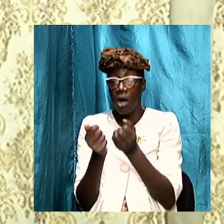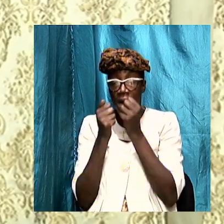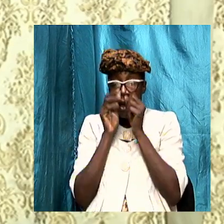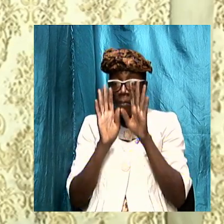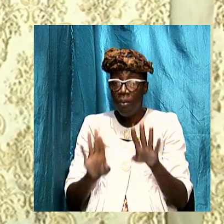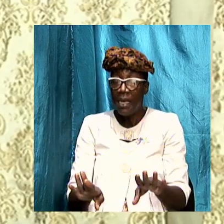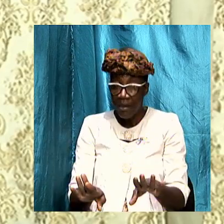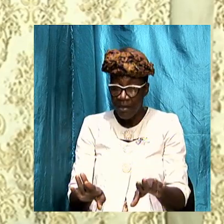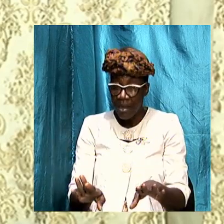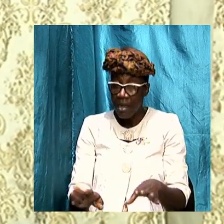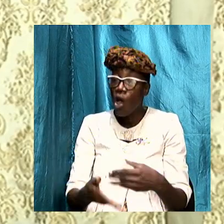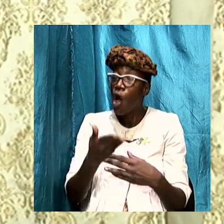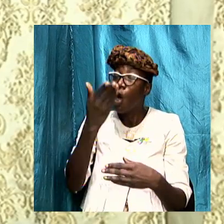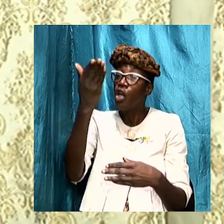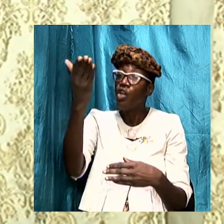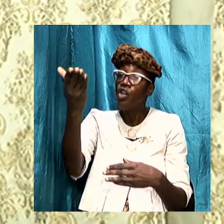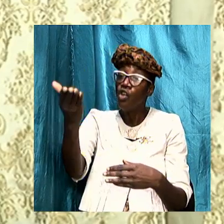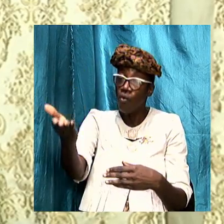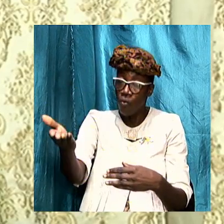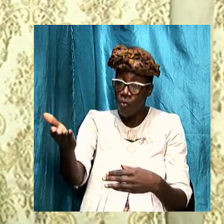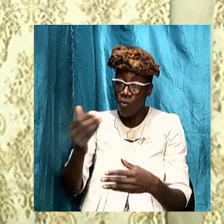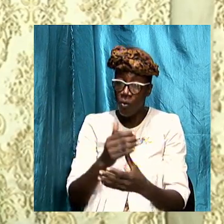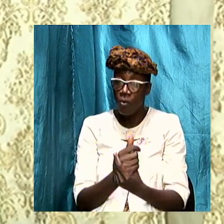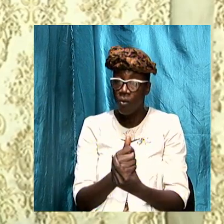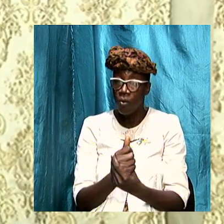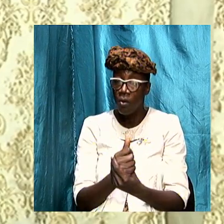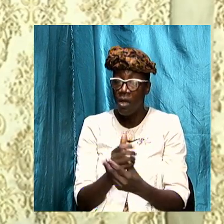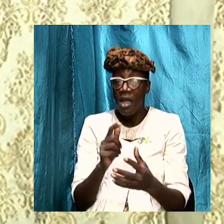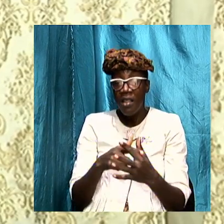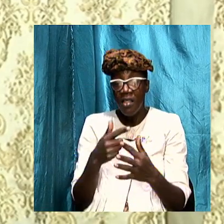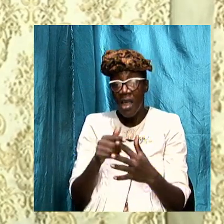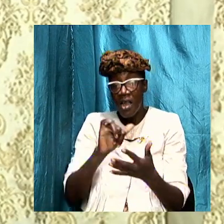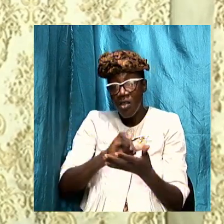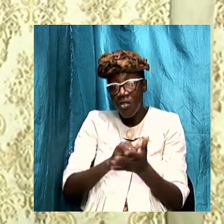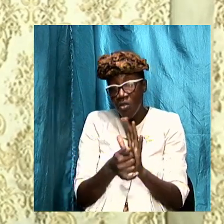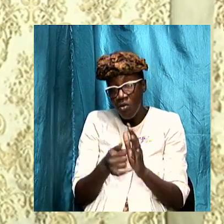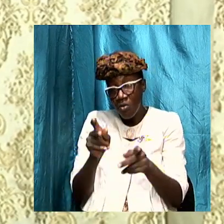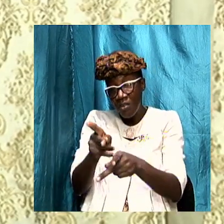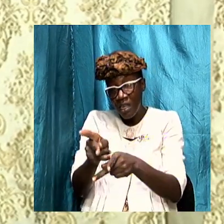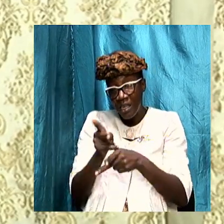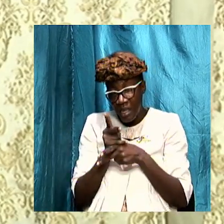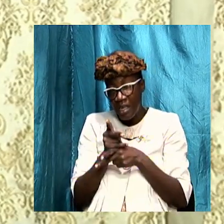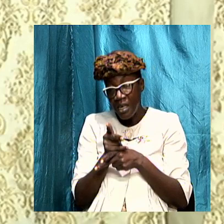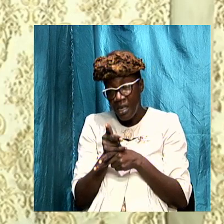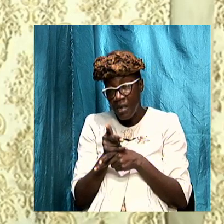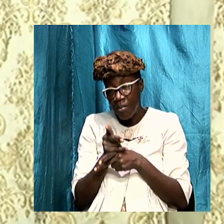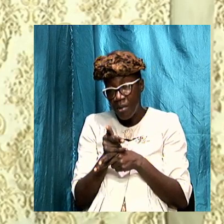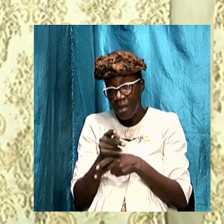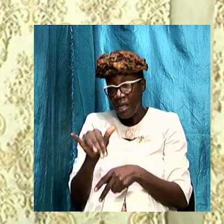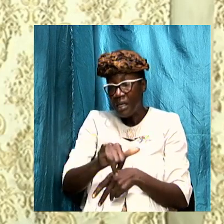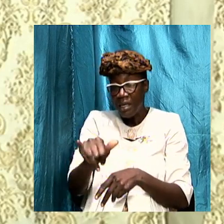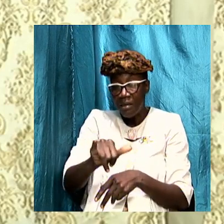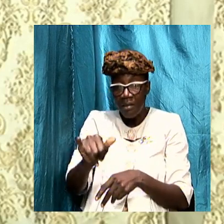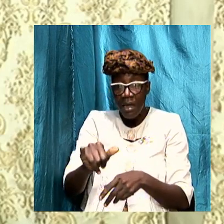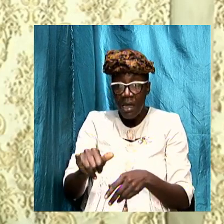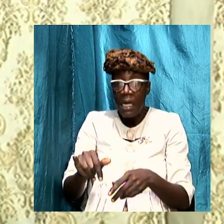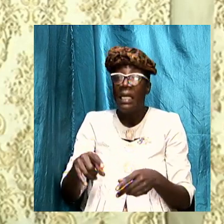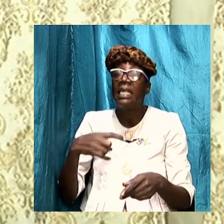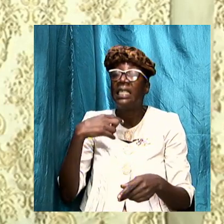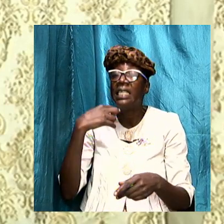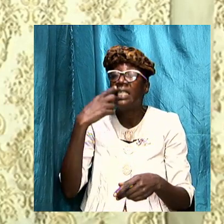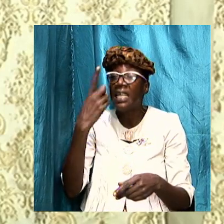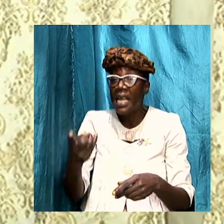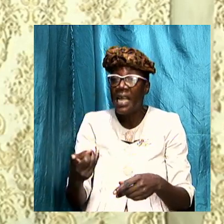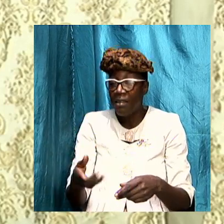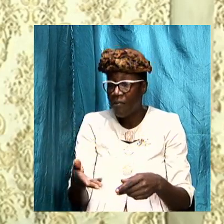is pronounced upon you and then those that keep the sayings of the things of the